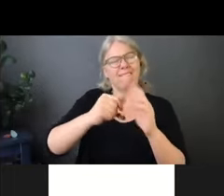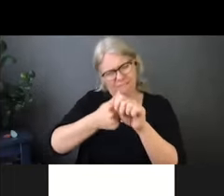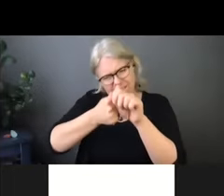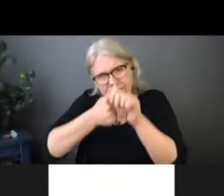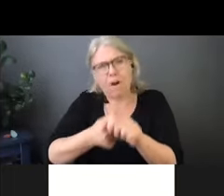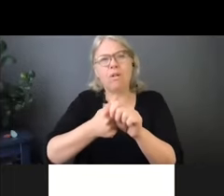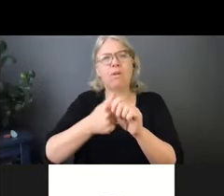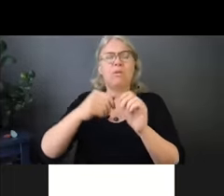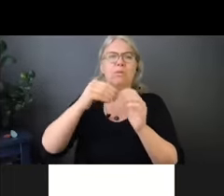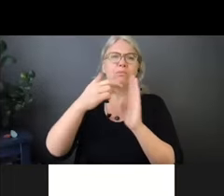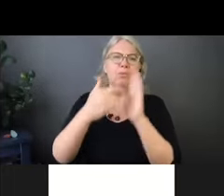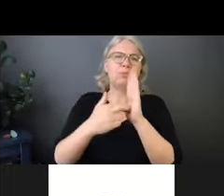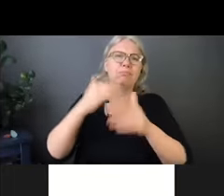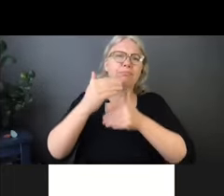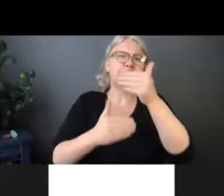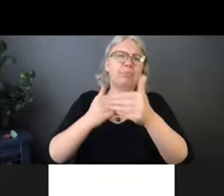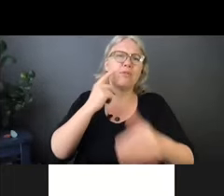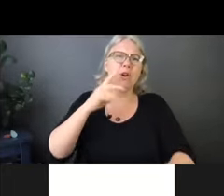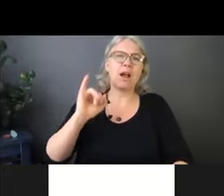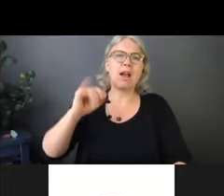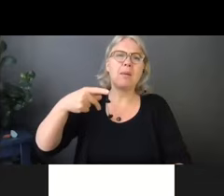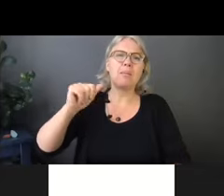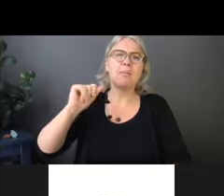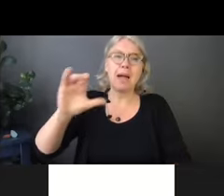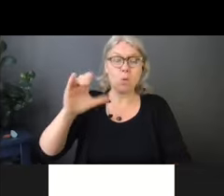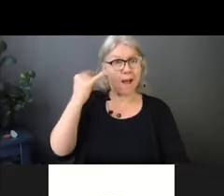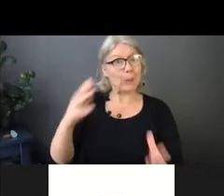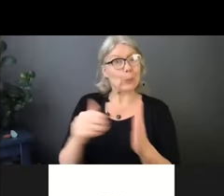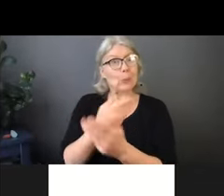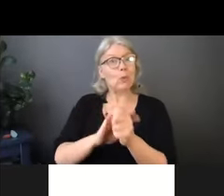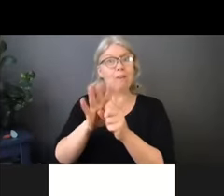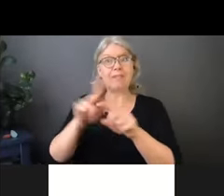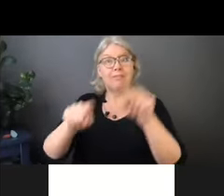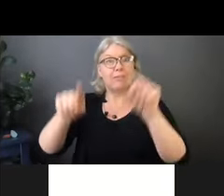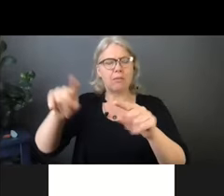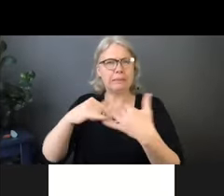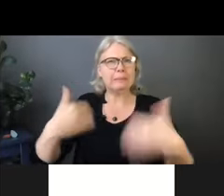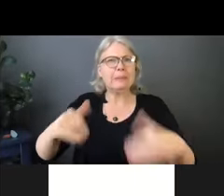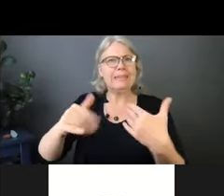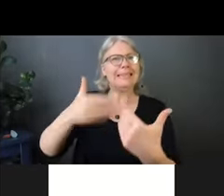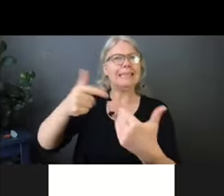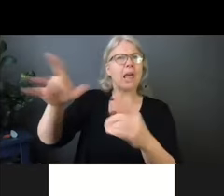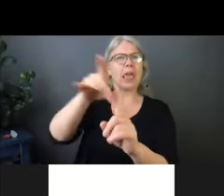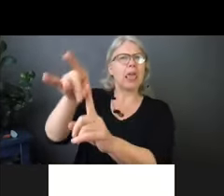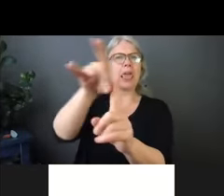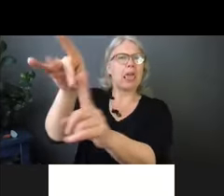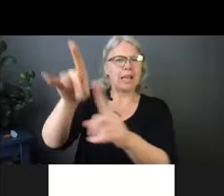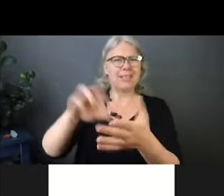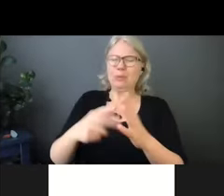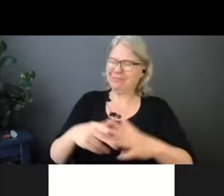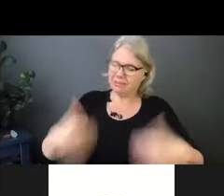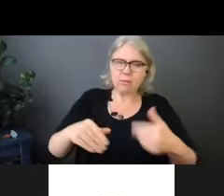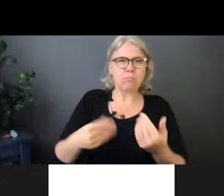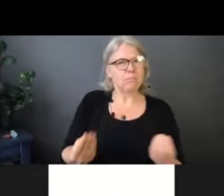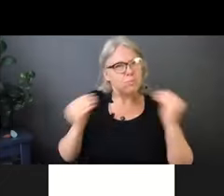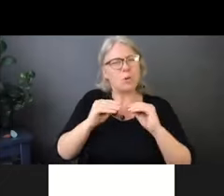infection prevention control, um, guidance in this workshop and the Ontario government. Really try